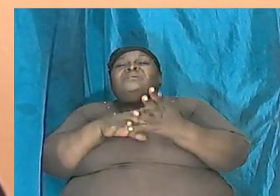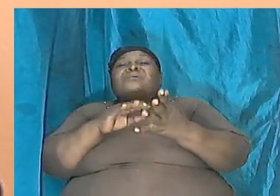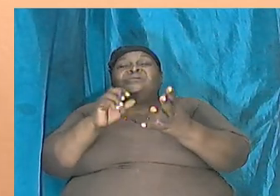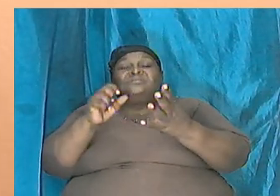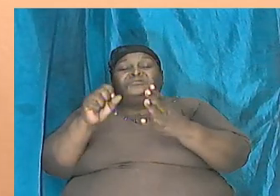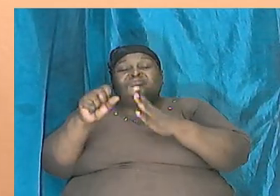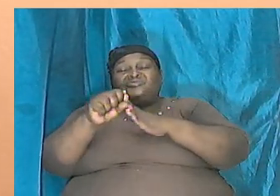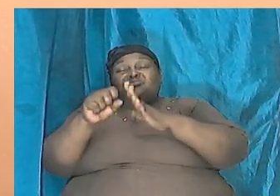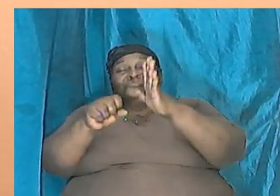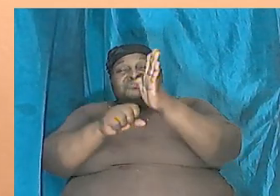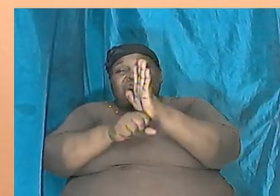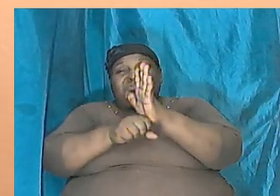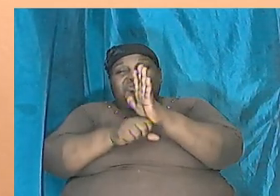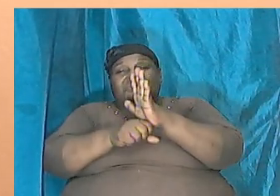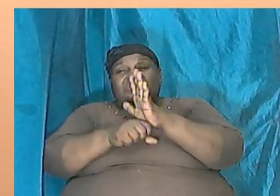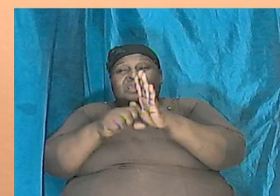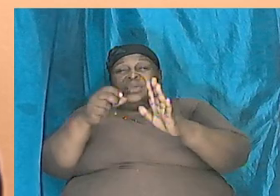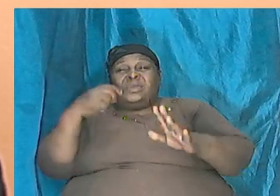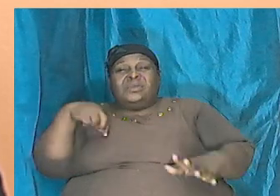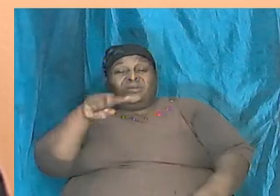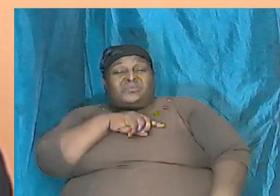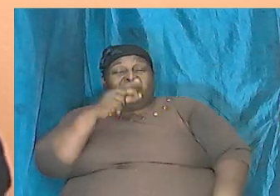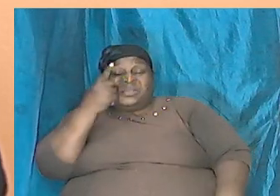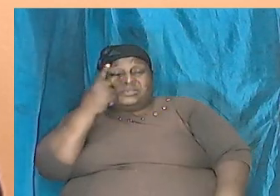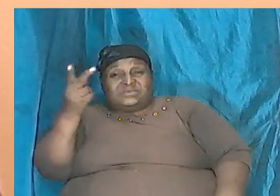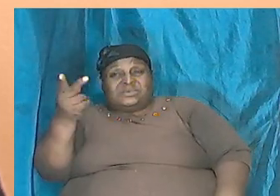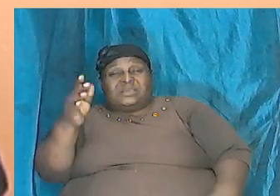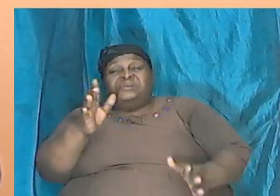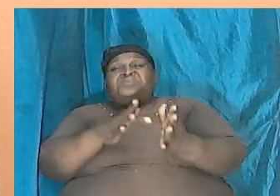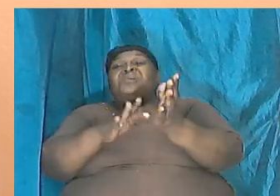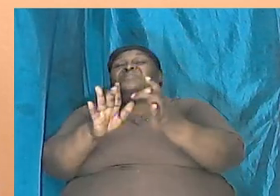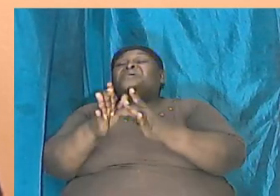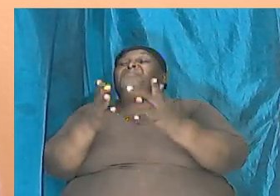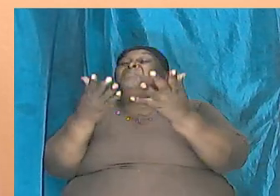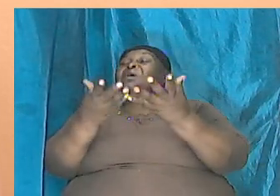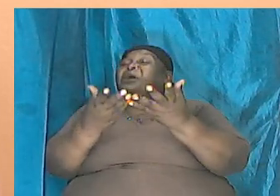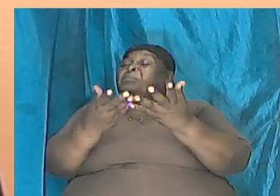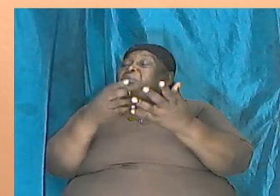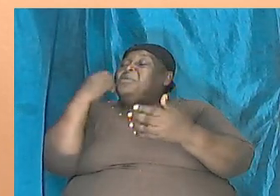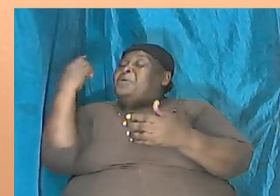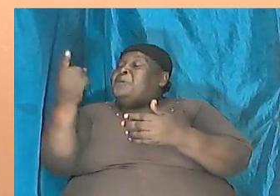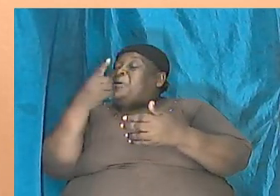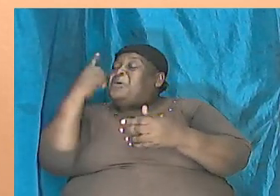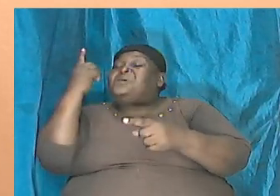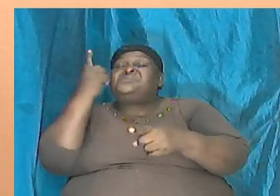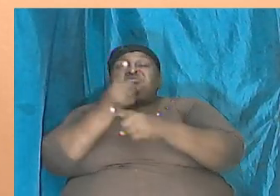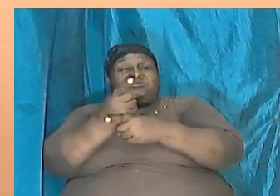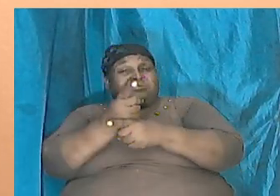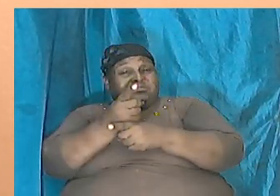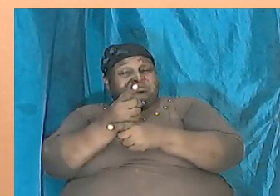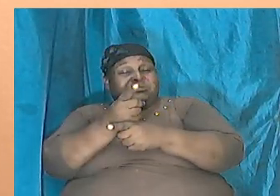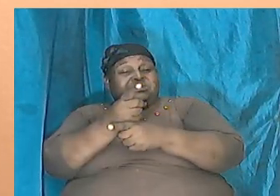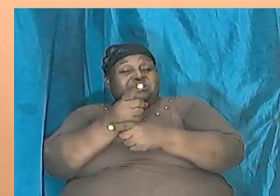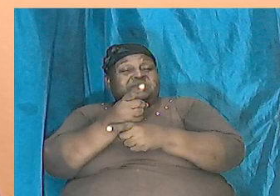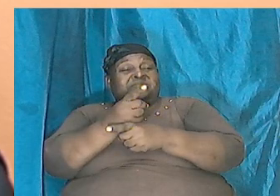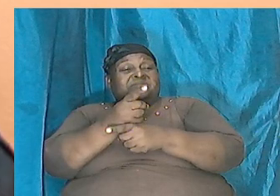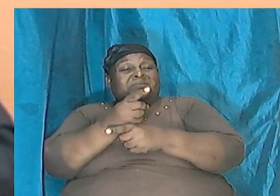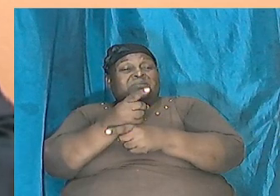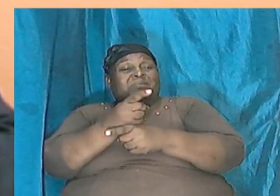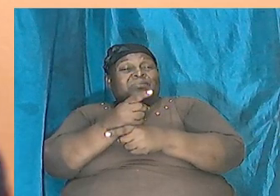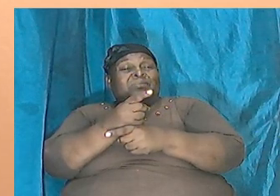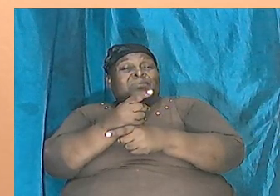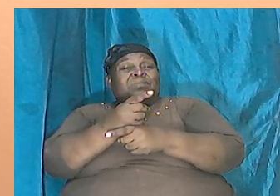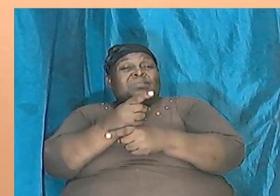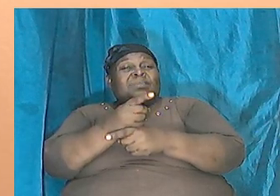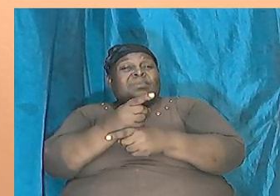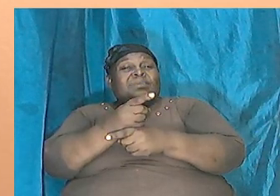outlined and we will see that the bible is always correct and incidentally I must just